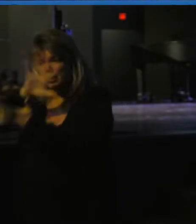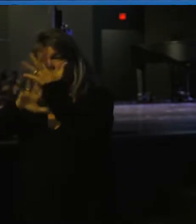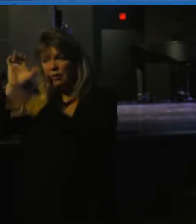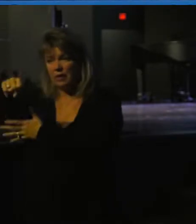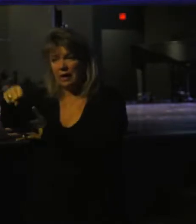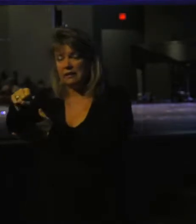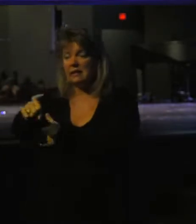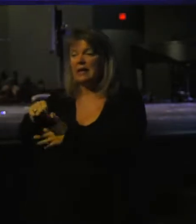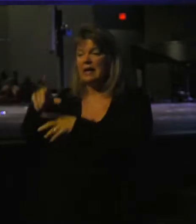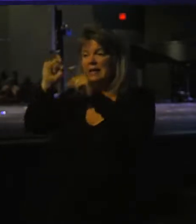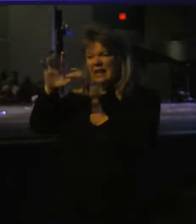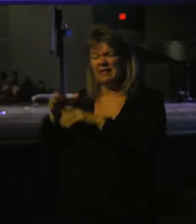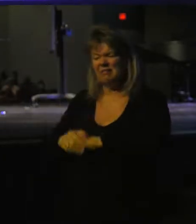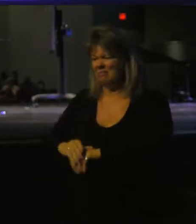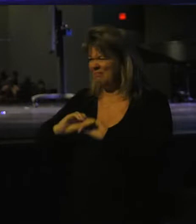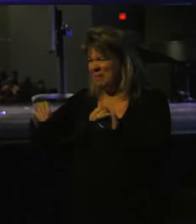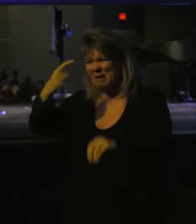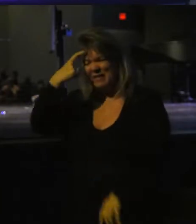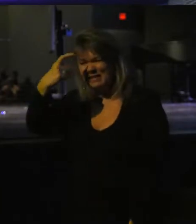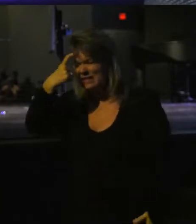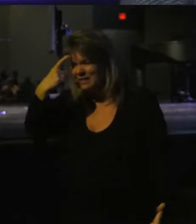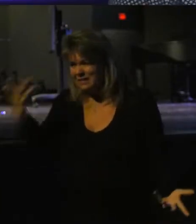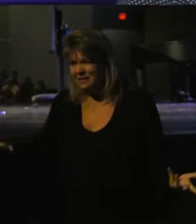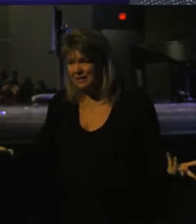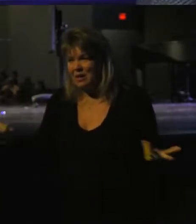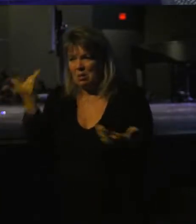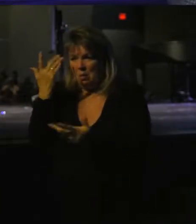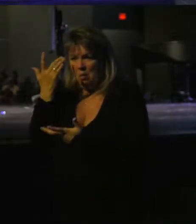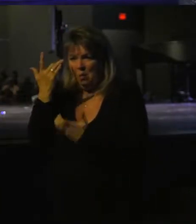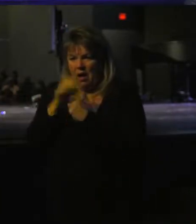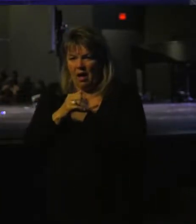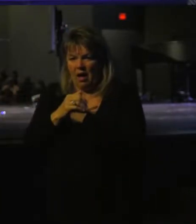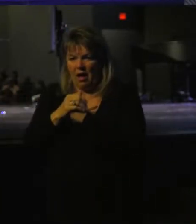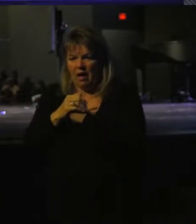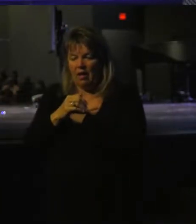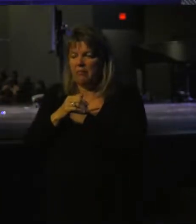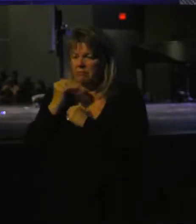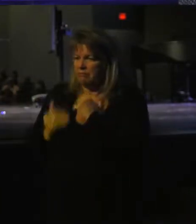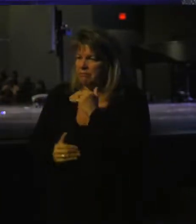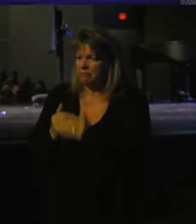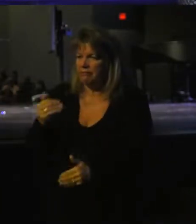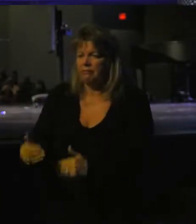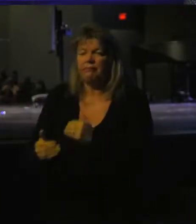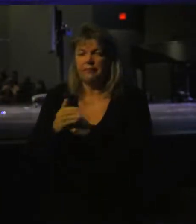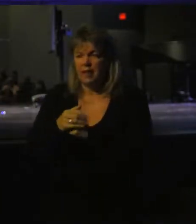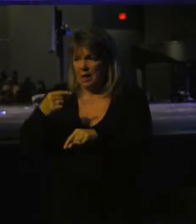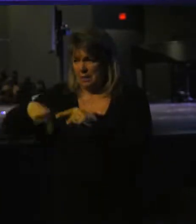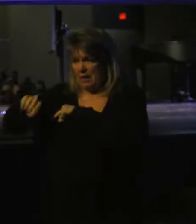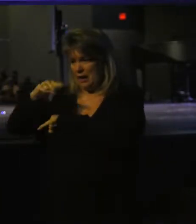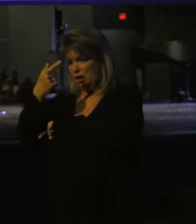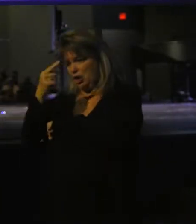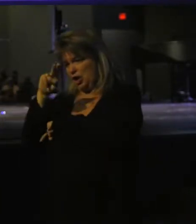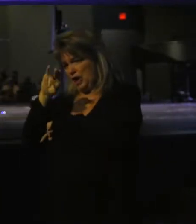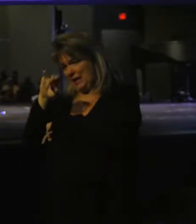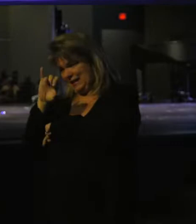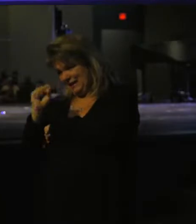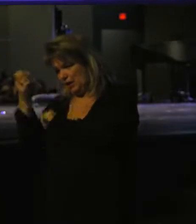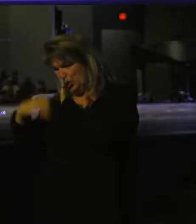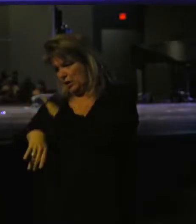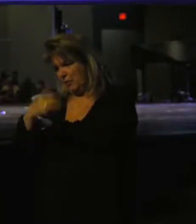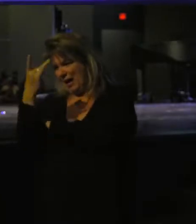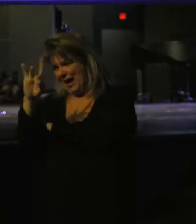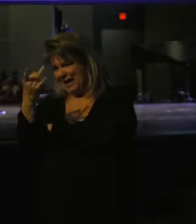This test is making no sense. Why? Let me walk with you through that. I'm going to take you back to Genesis chapter